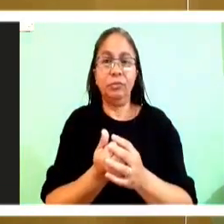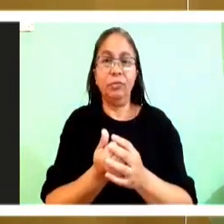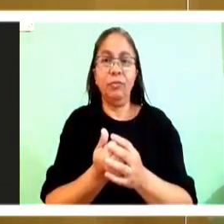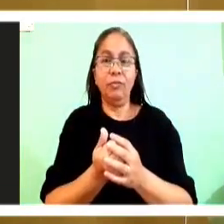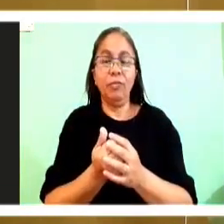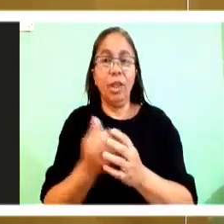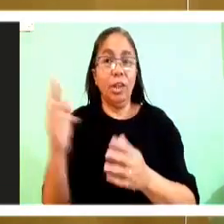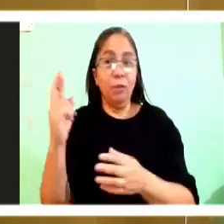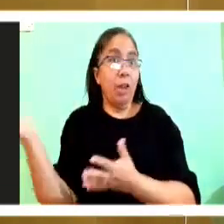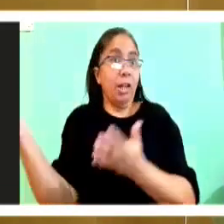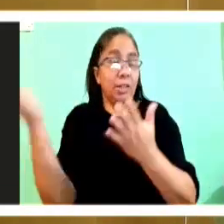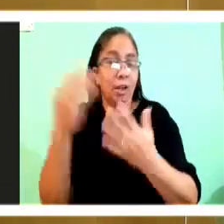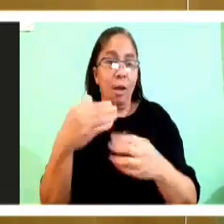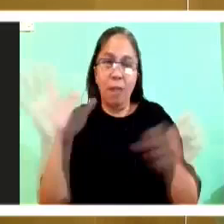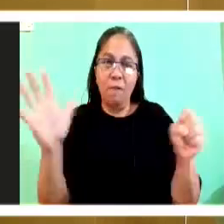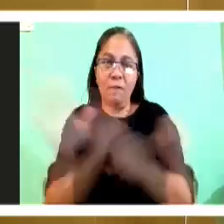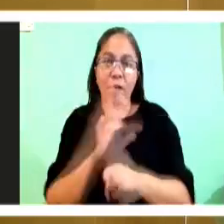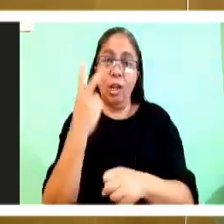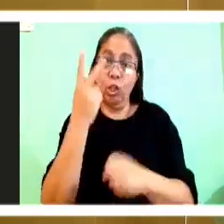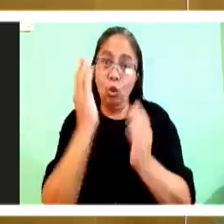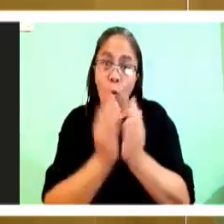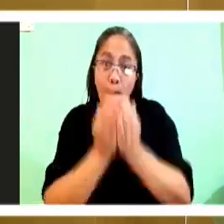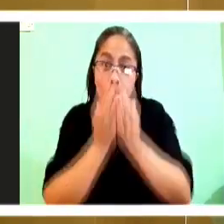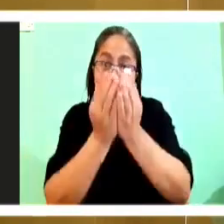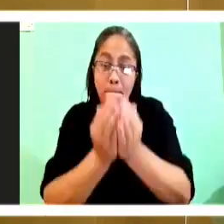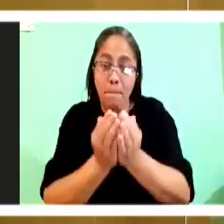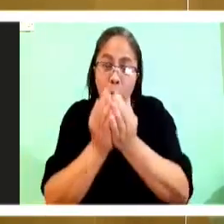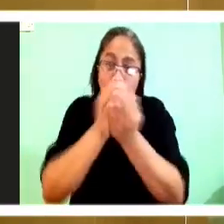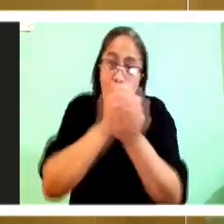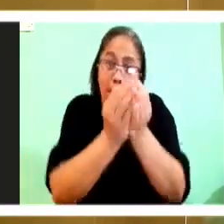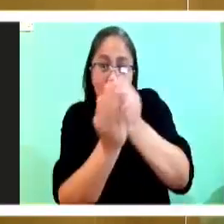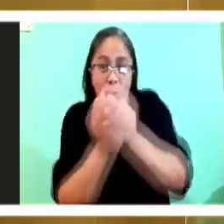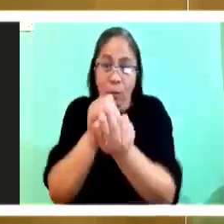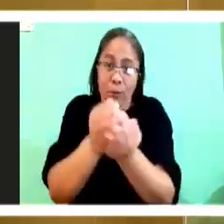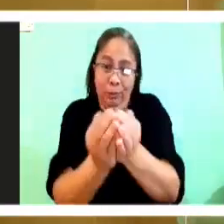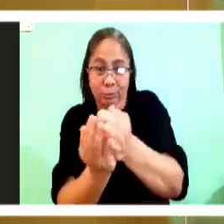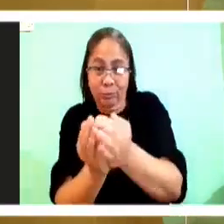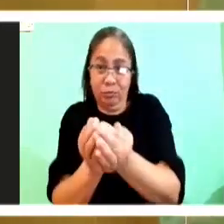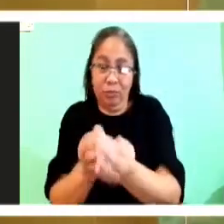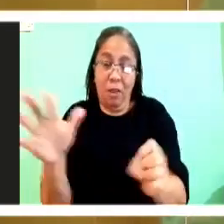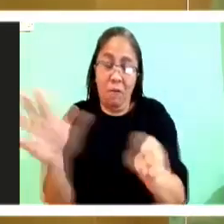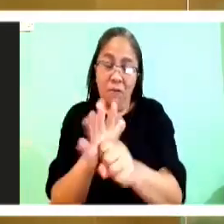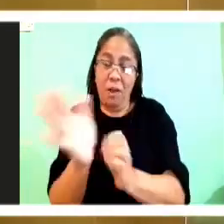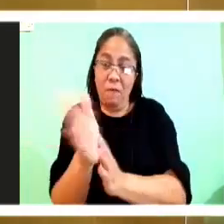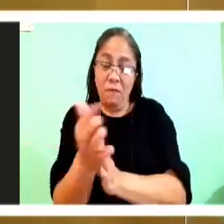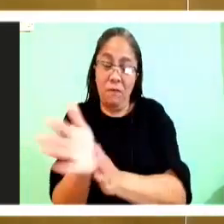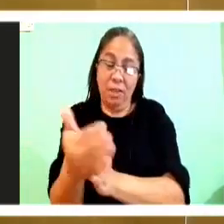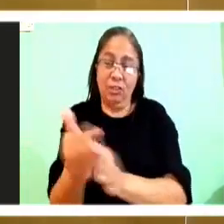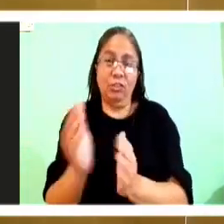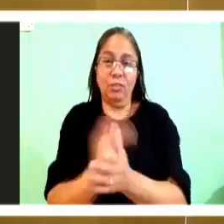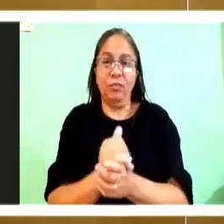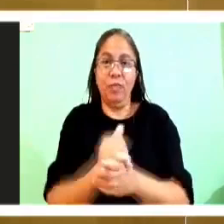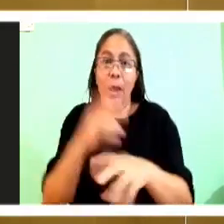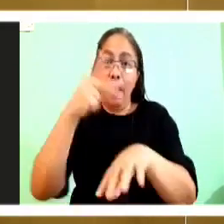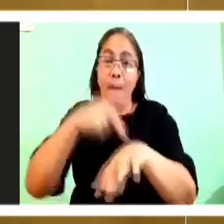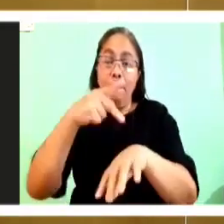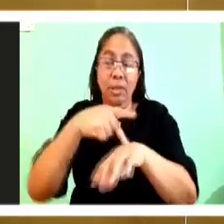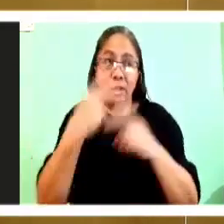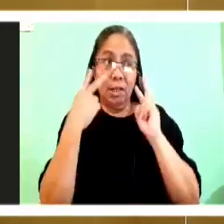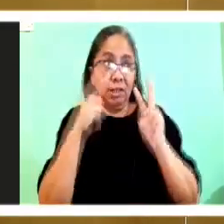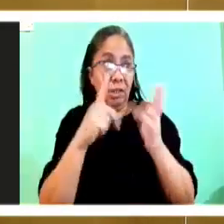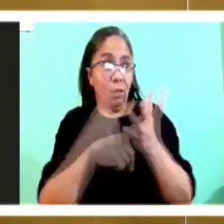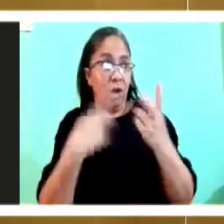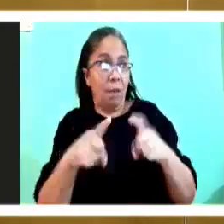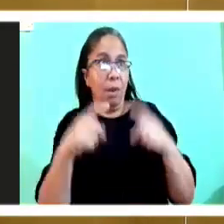came, they filled the two boats to sinking point. When Simon Peter saw this, he fell at the knees of